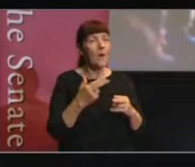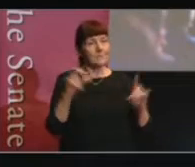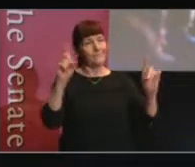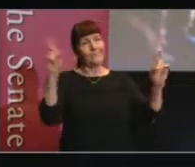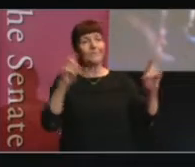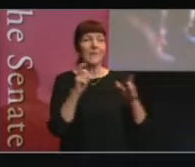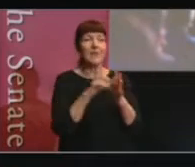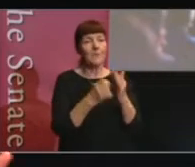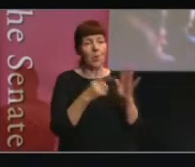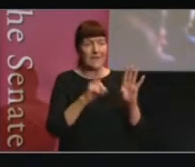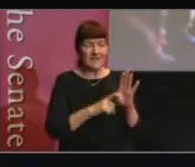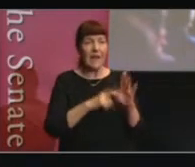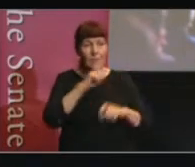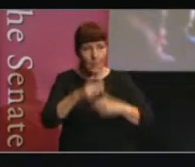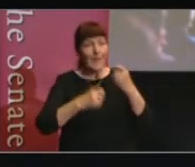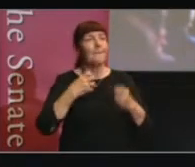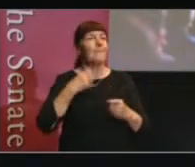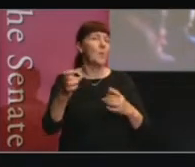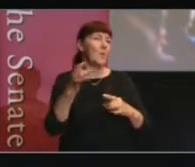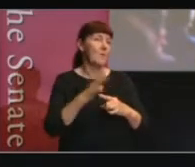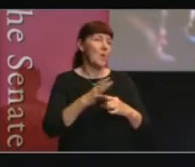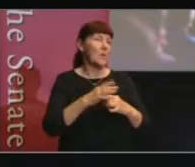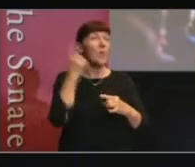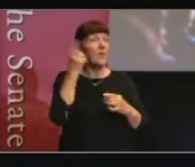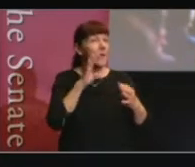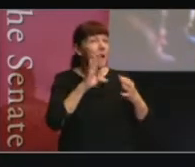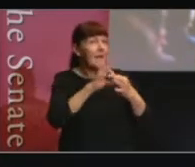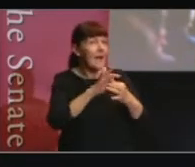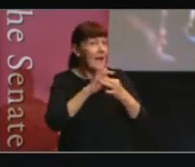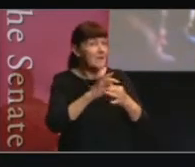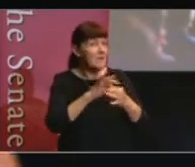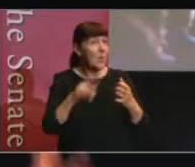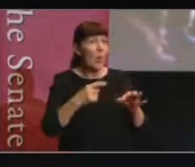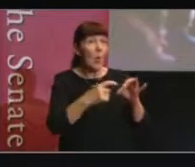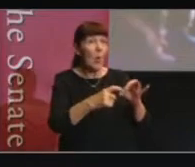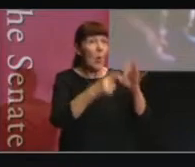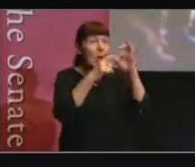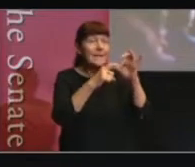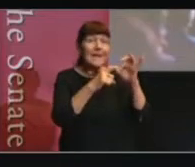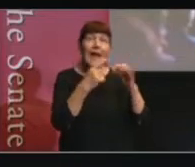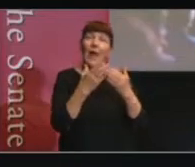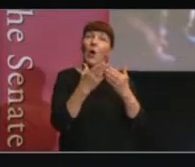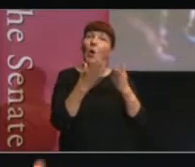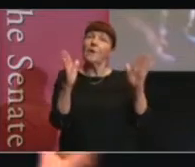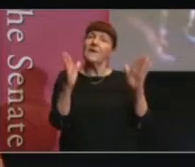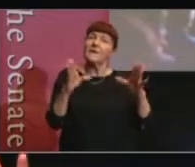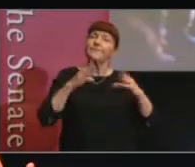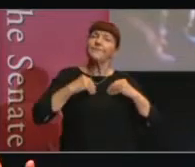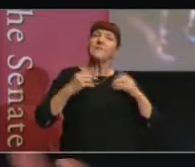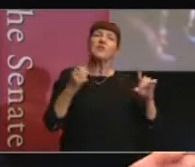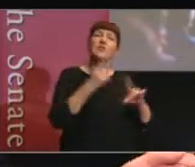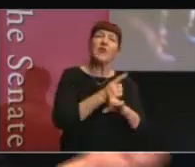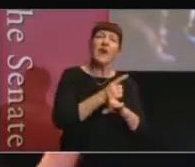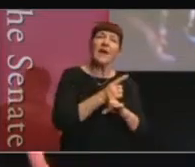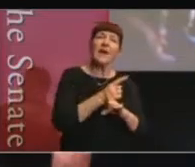important. If we think about engagement, we want quality and openness for change rather than